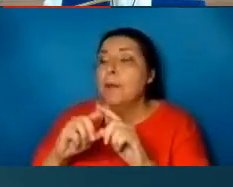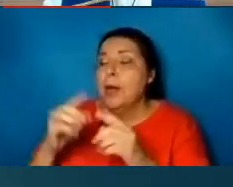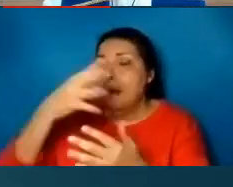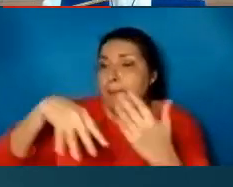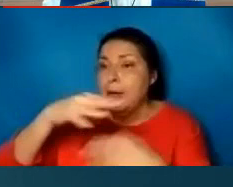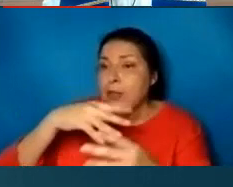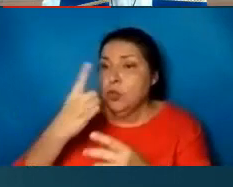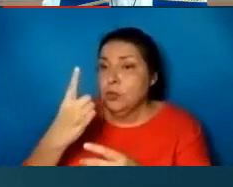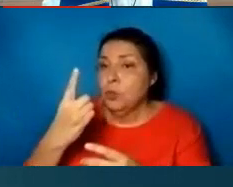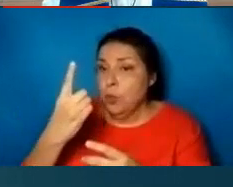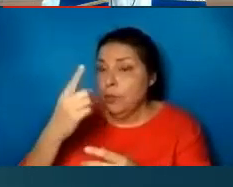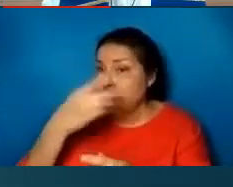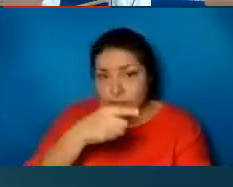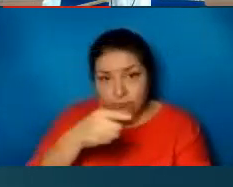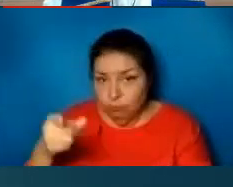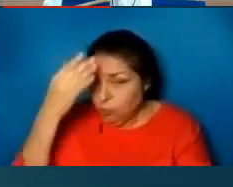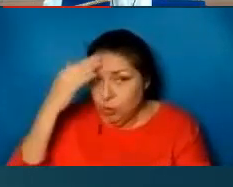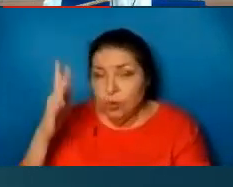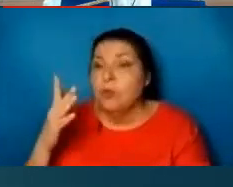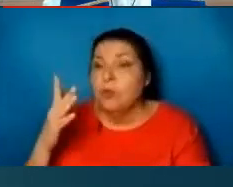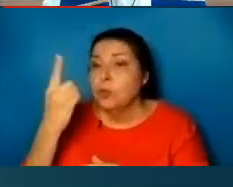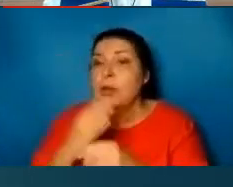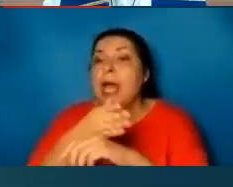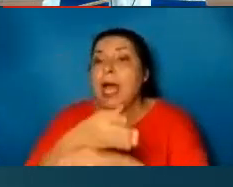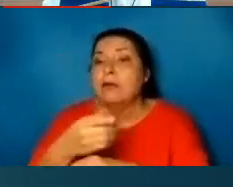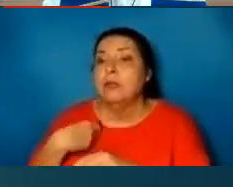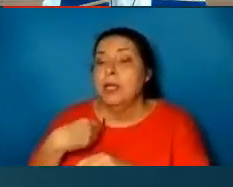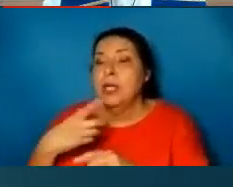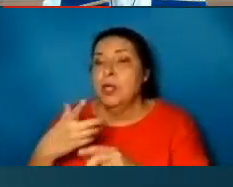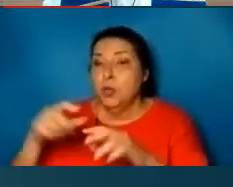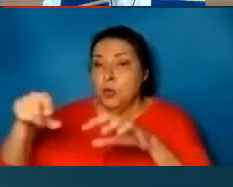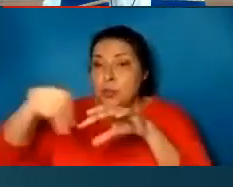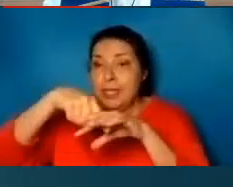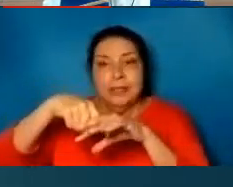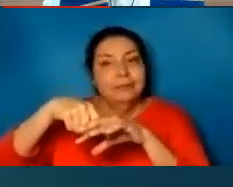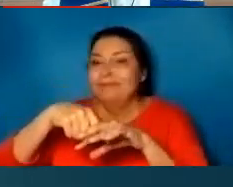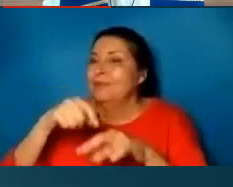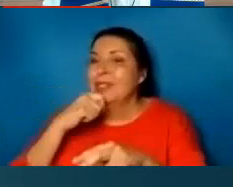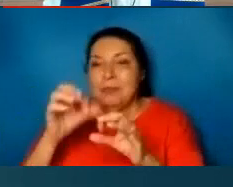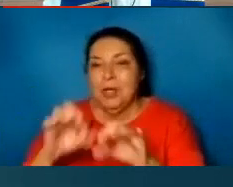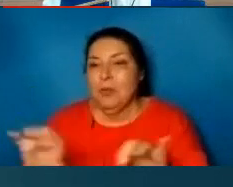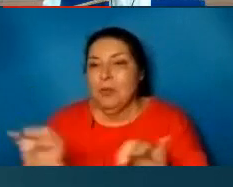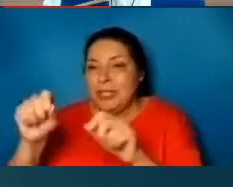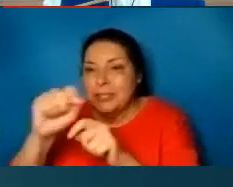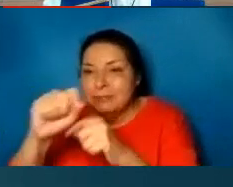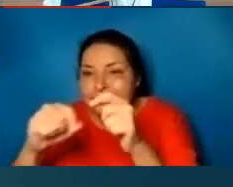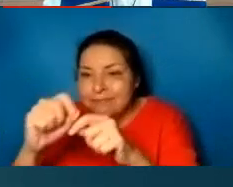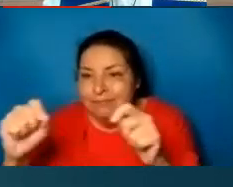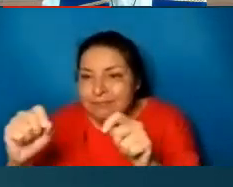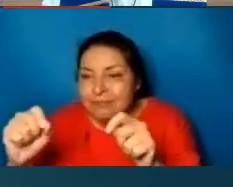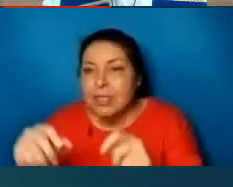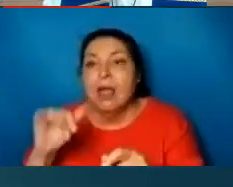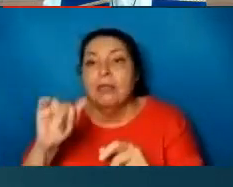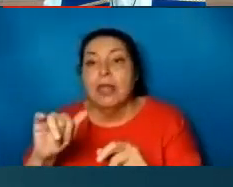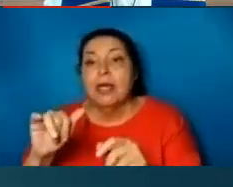know even he who comes after me the strap of whose sandal I am not worthy to untie these things